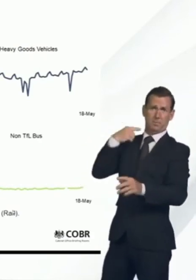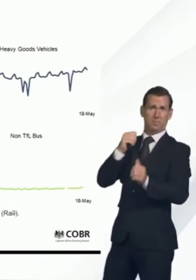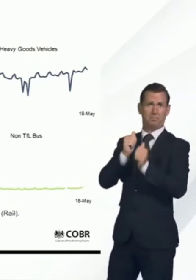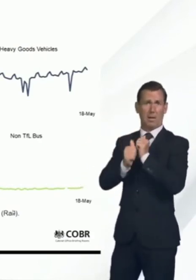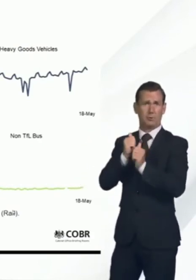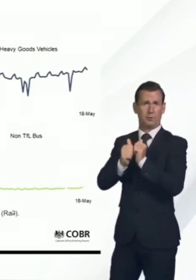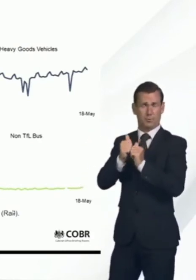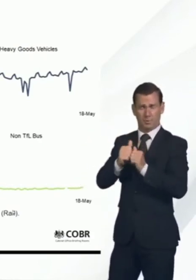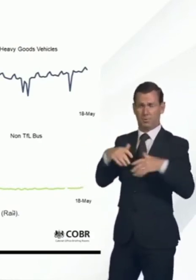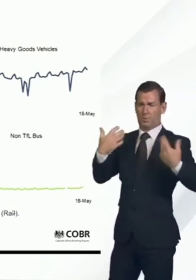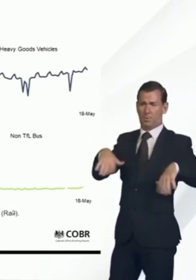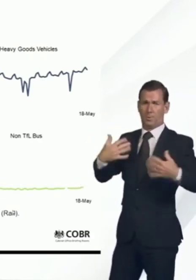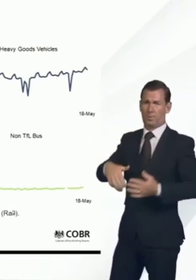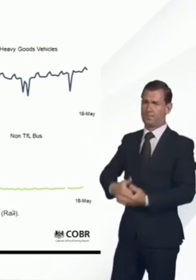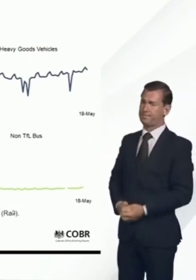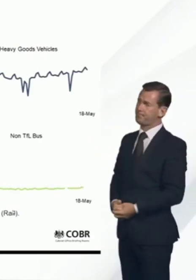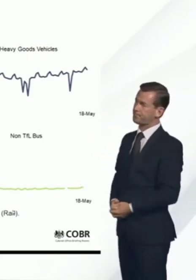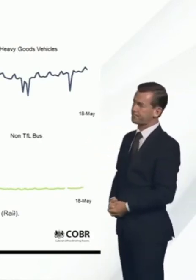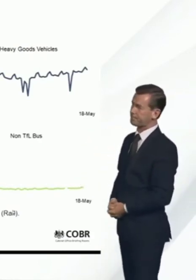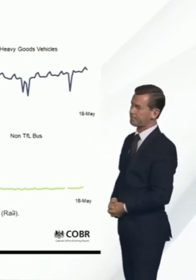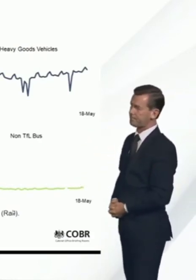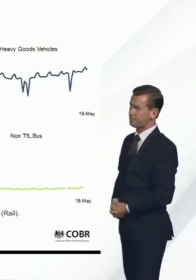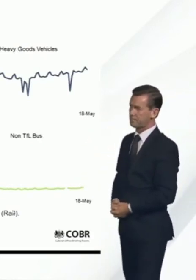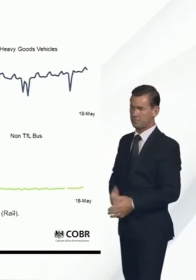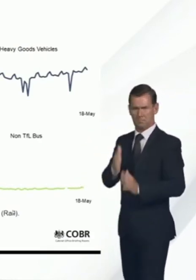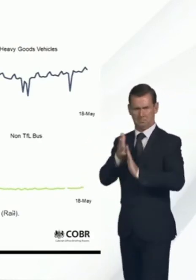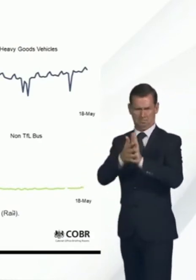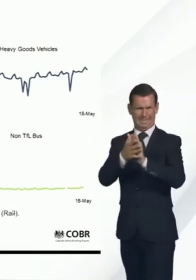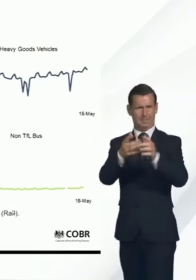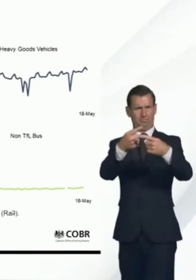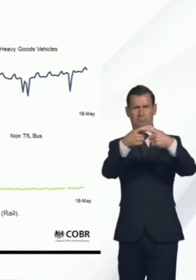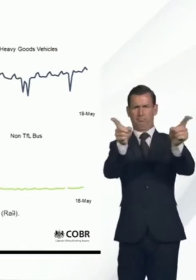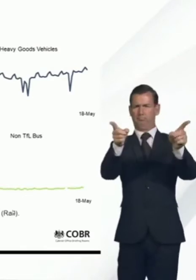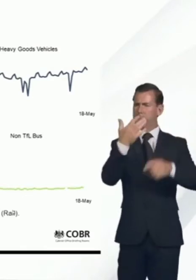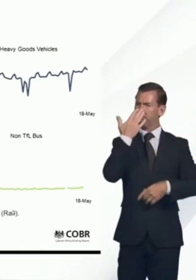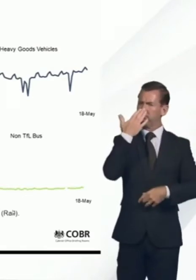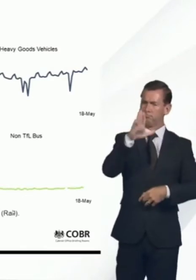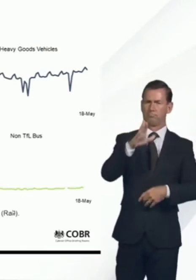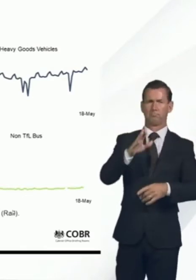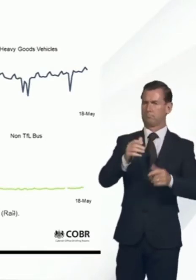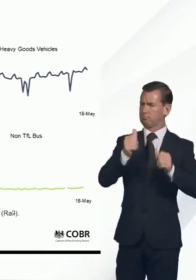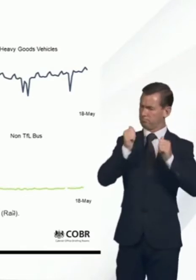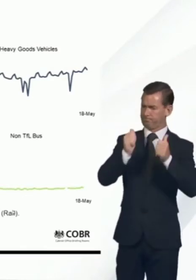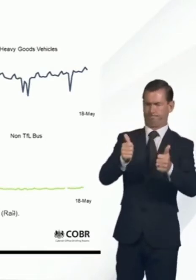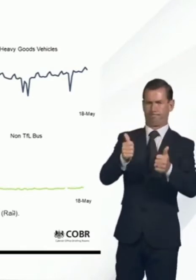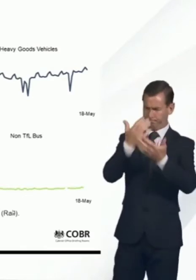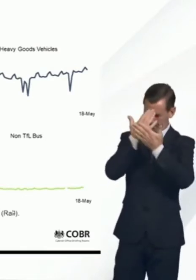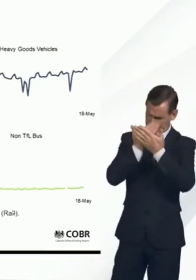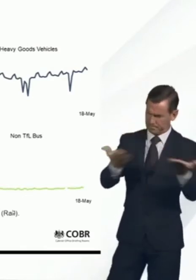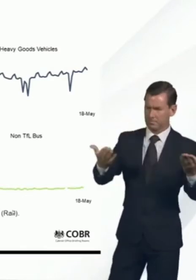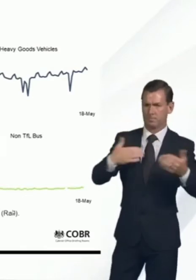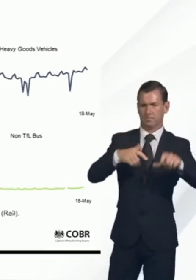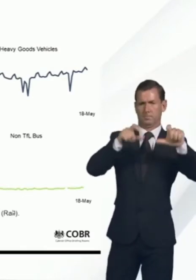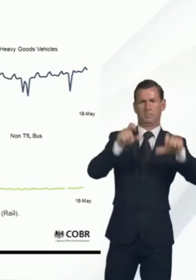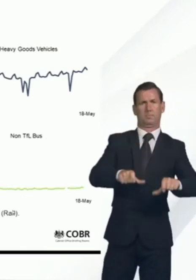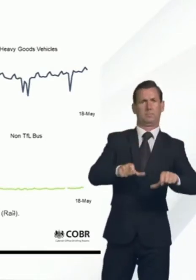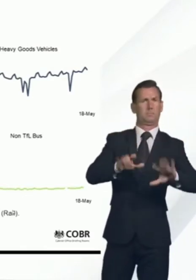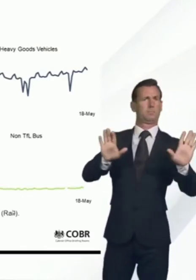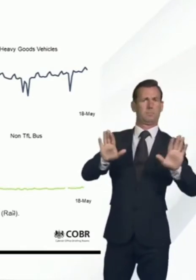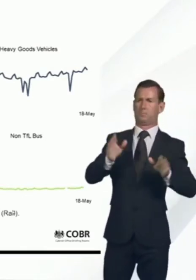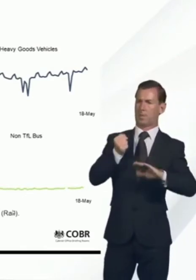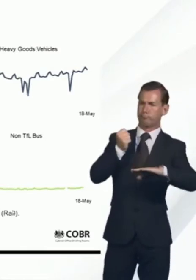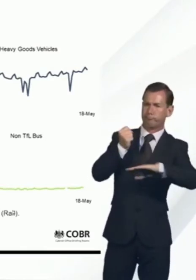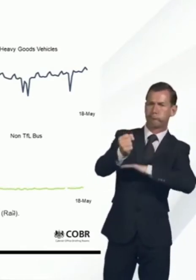measures were introduced. So again, evidence that the British public has responded to and complied with the instructions that we've all been given.